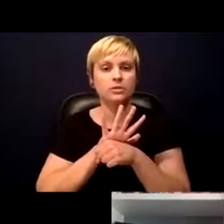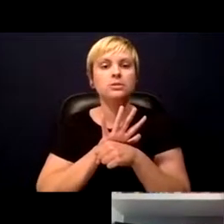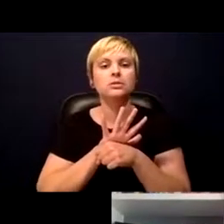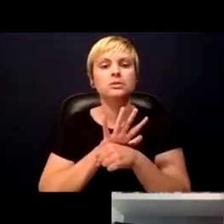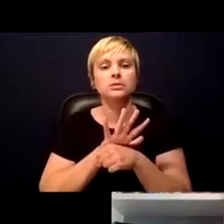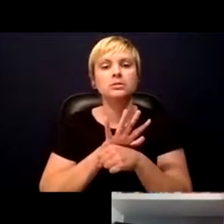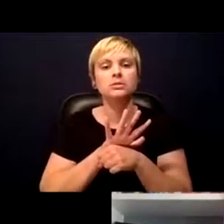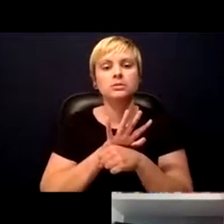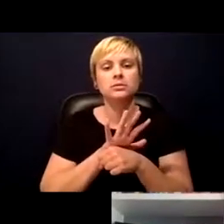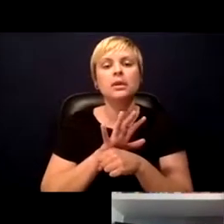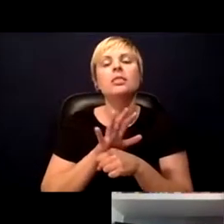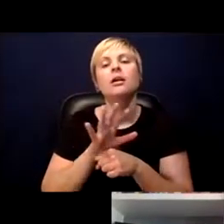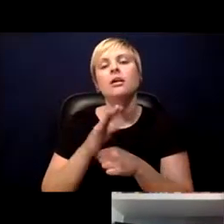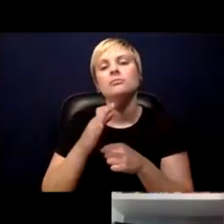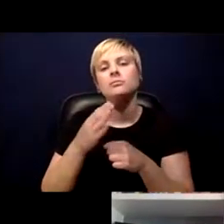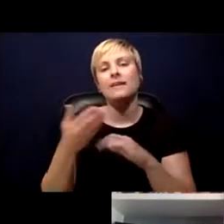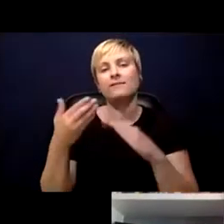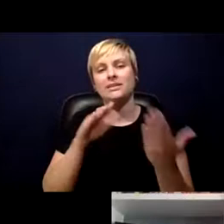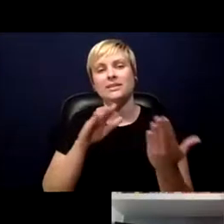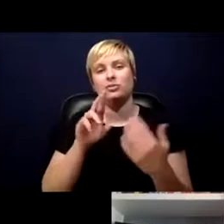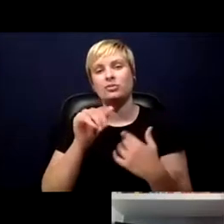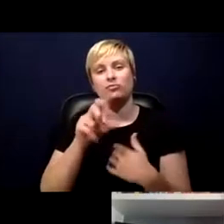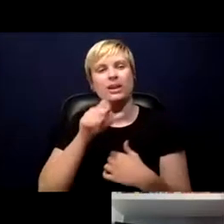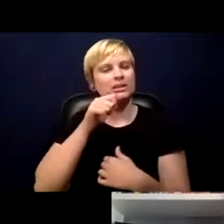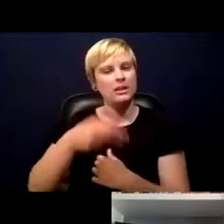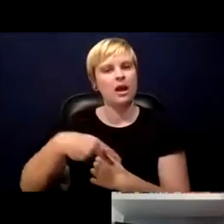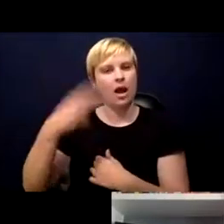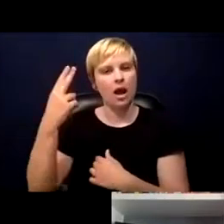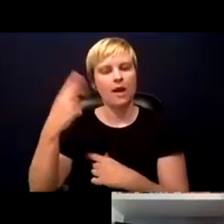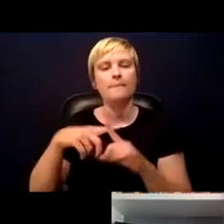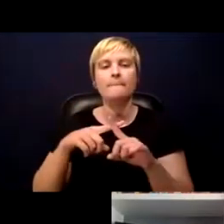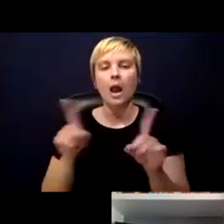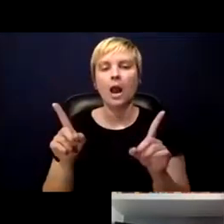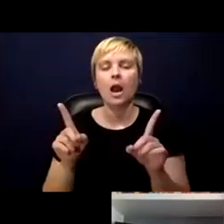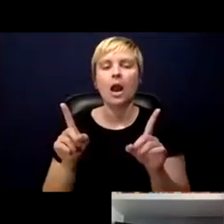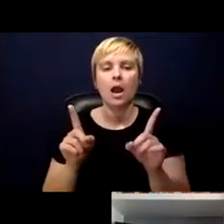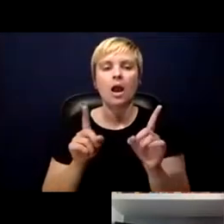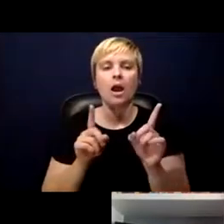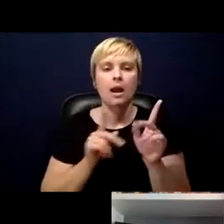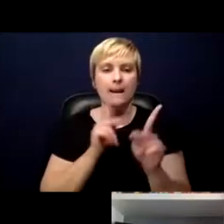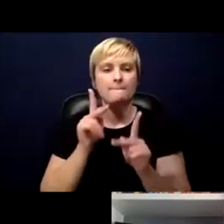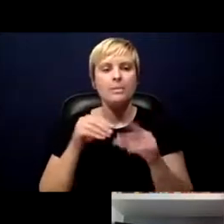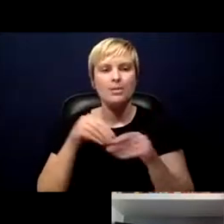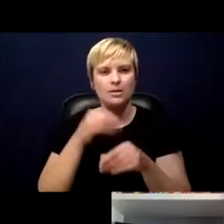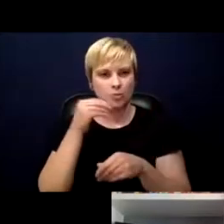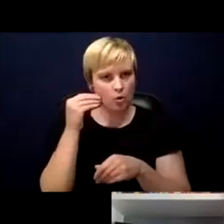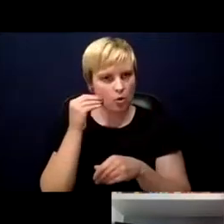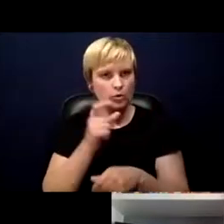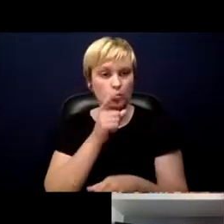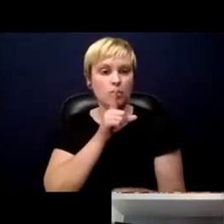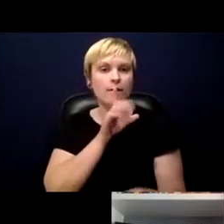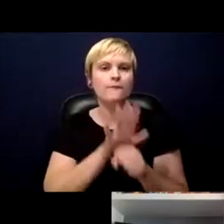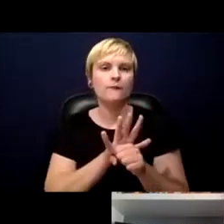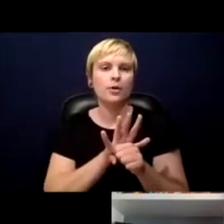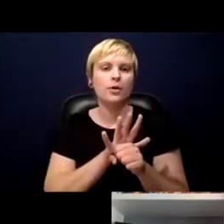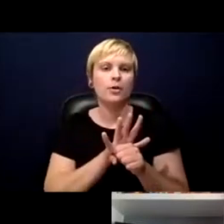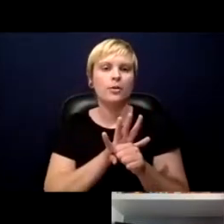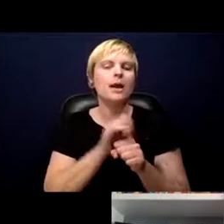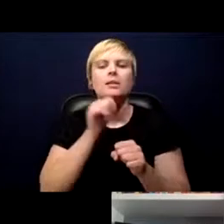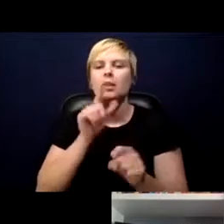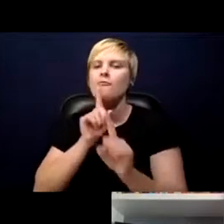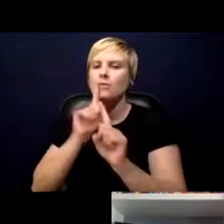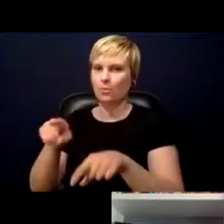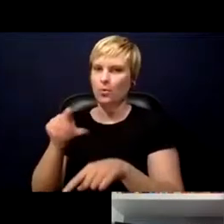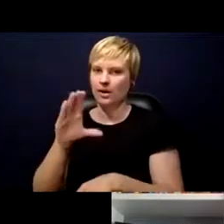case fatality rate is not hard, but yet there are people who are in their homes who are confirmed and not reporting the cases. So